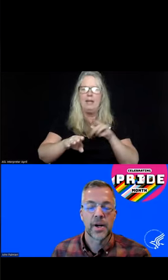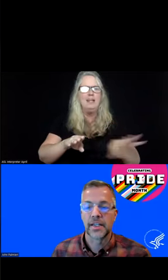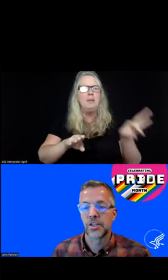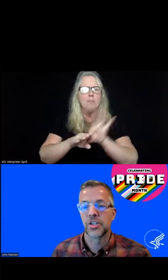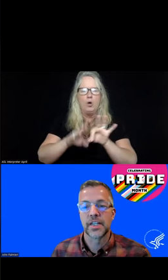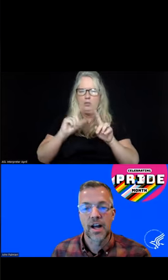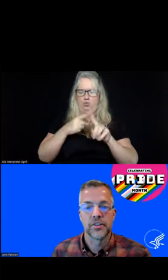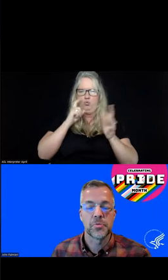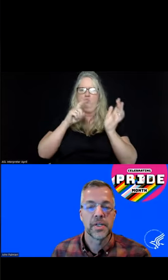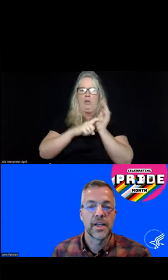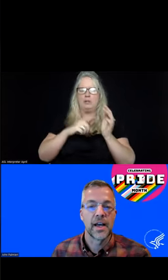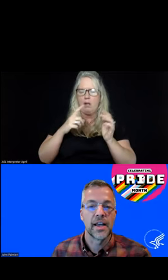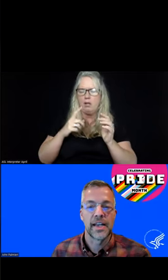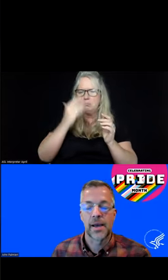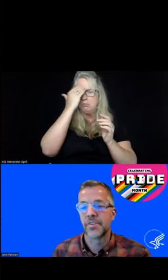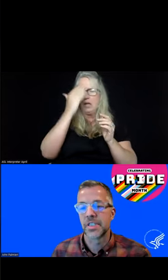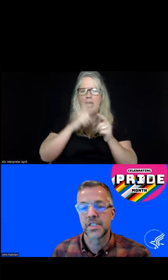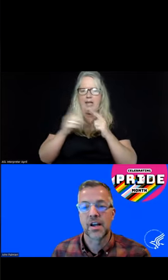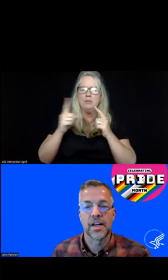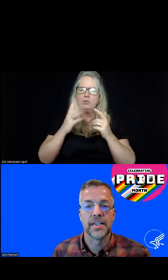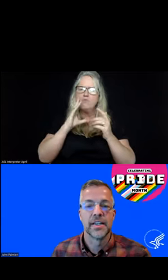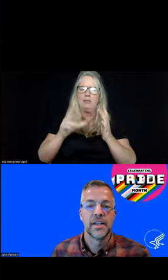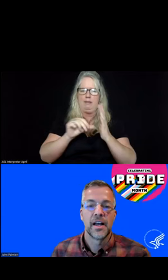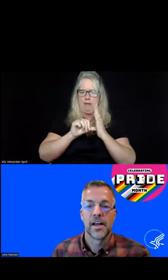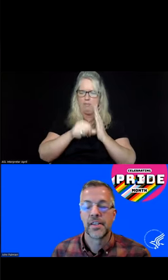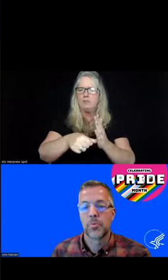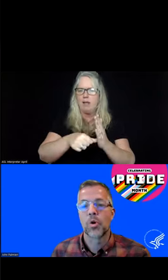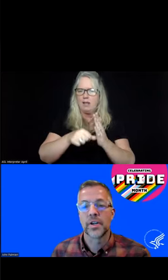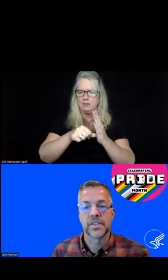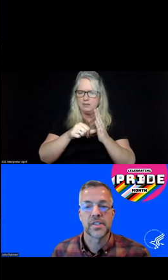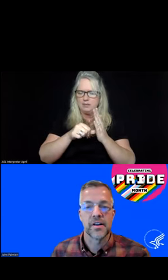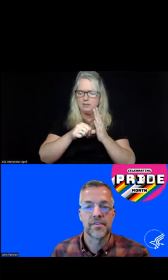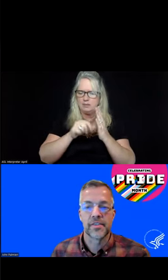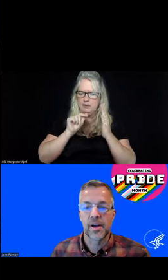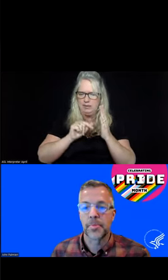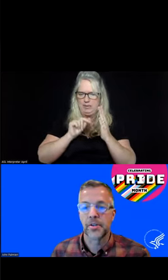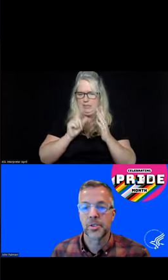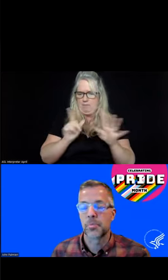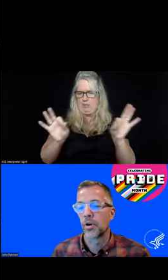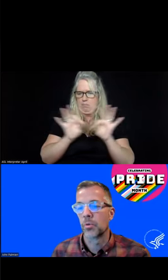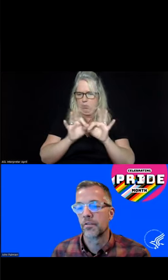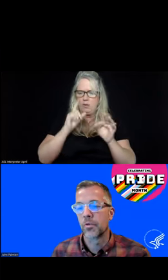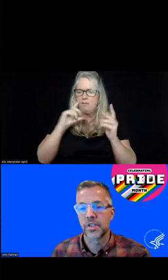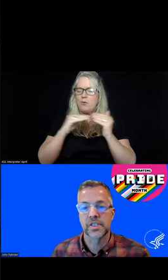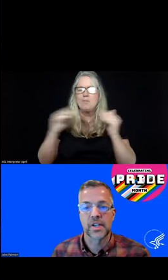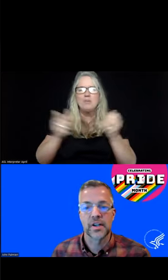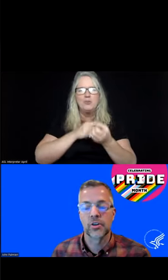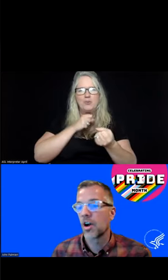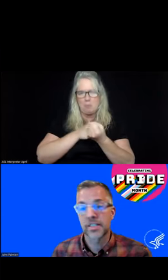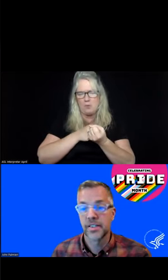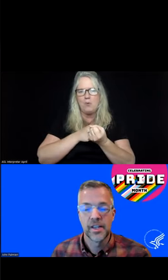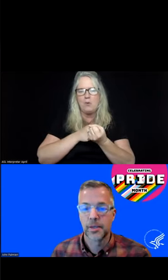recognition, acknowledgement, and emphasis on the importance of peer support workforce